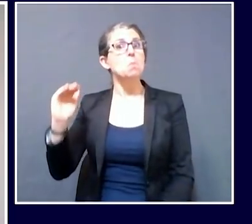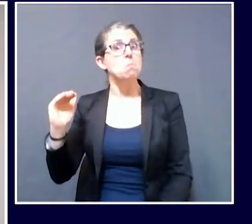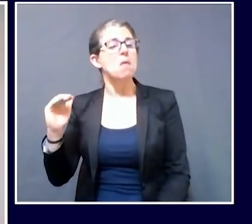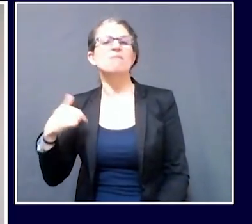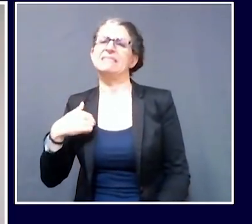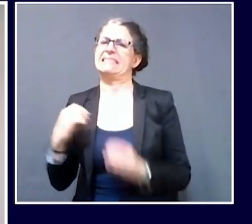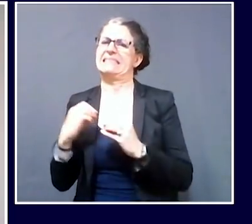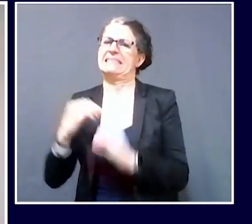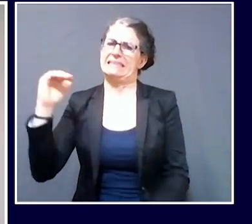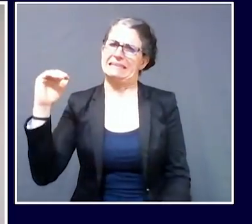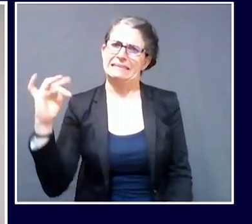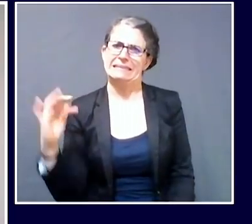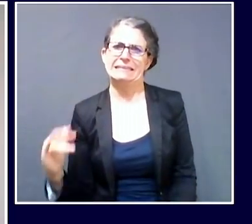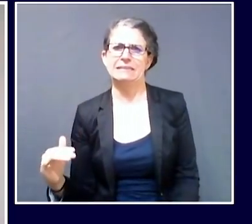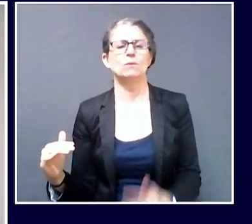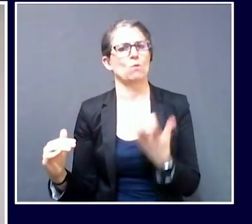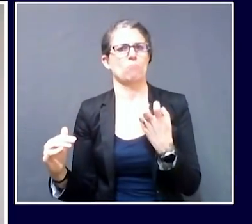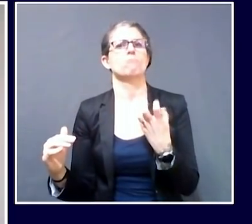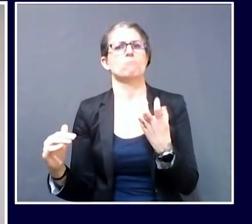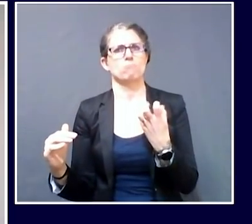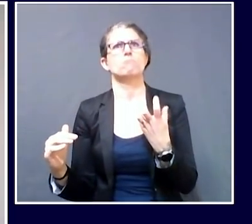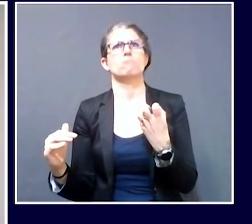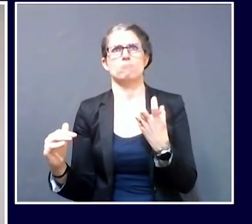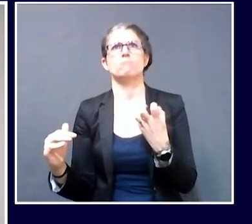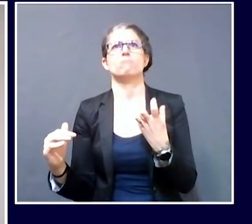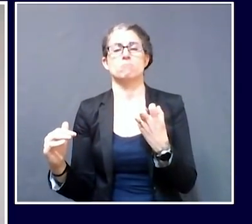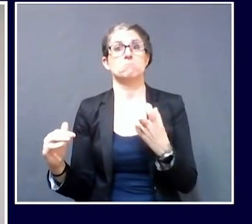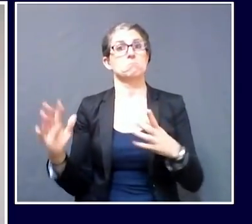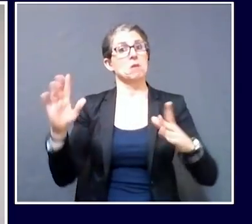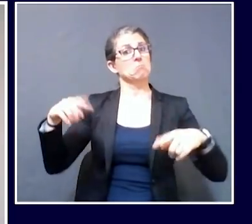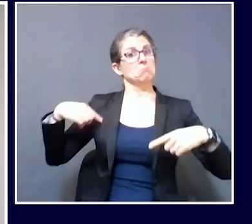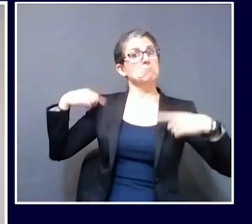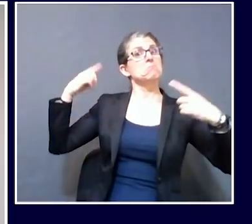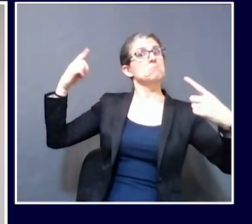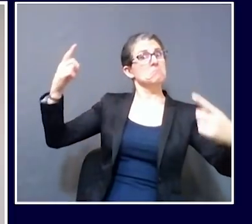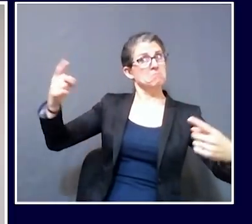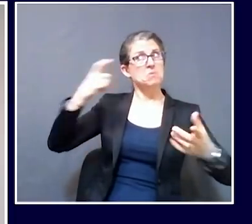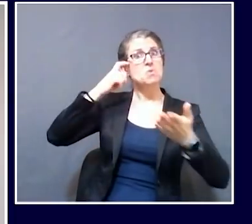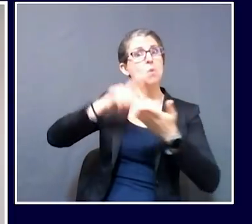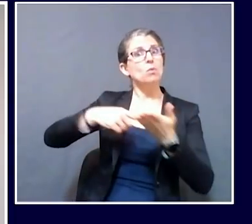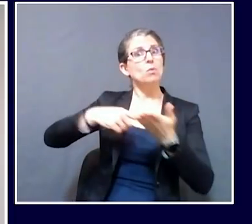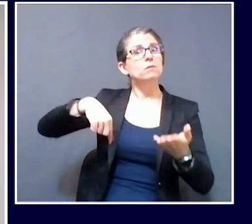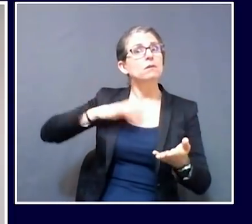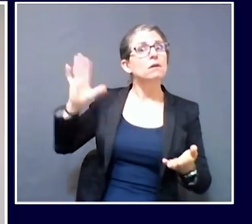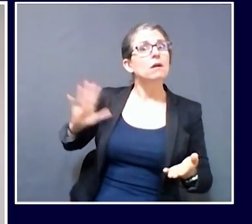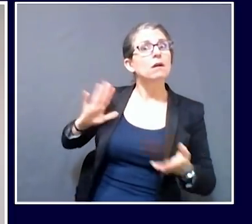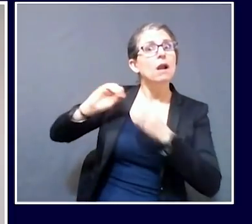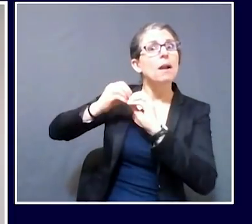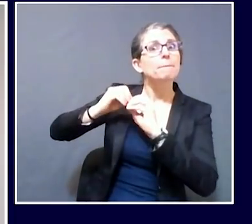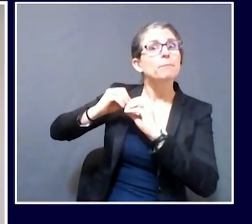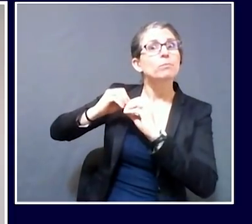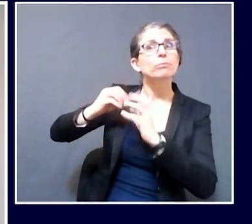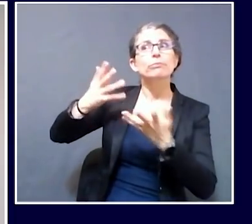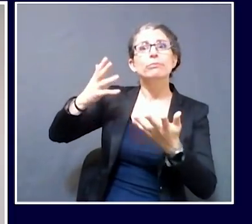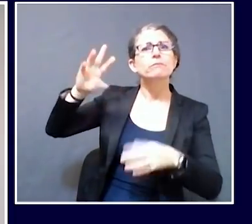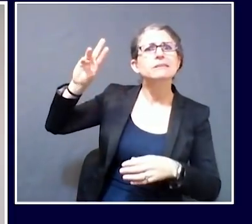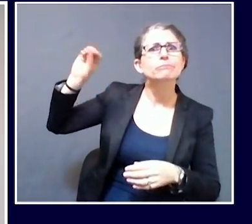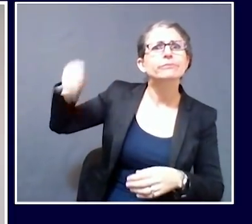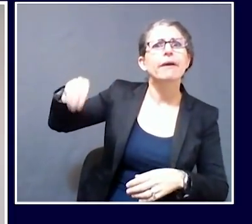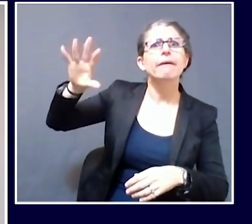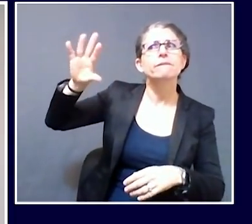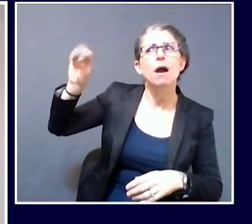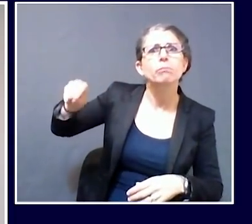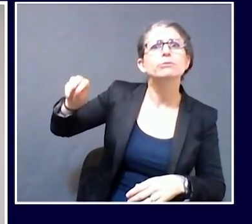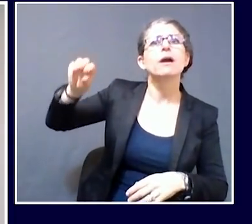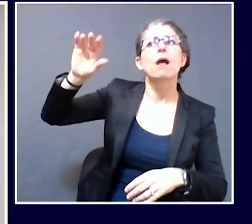and testing. But the trend is in our favor. The wind is at our backs. We've just now got to keep rowing so we can keep getting to where